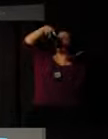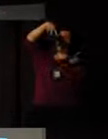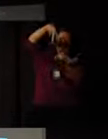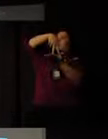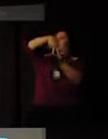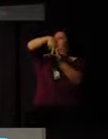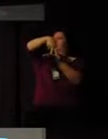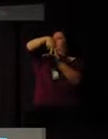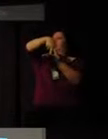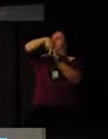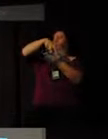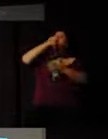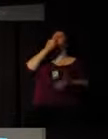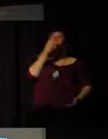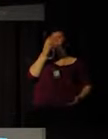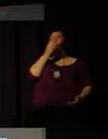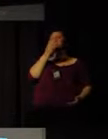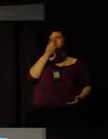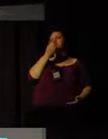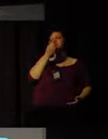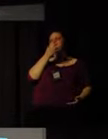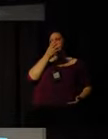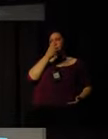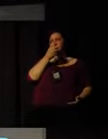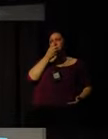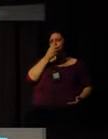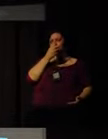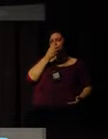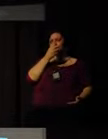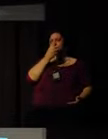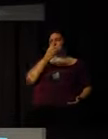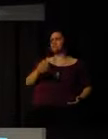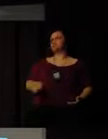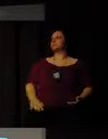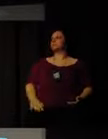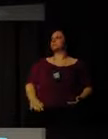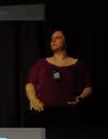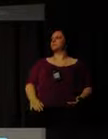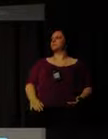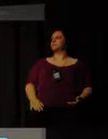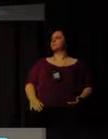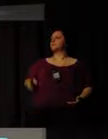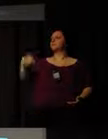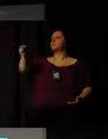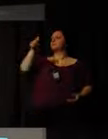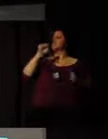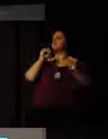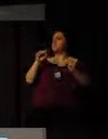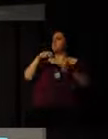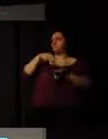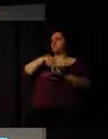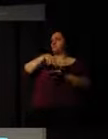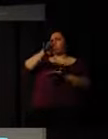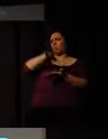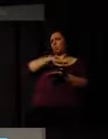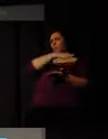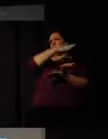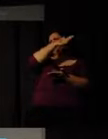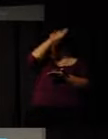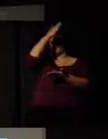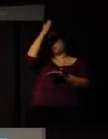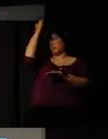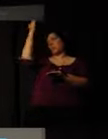OK, that's good. You can stand for the entire presentation. I'm not going to be long. Or you can sit. You can choose.